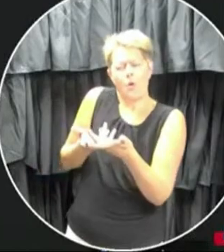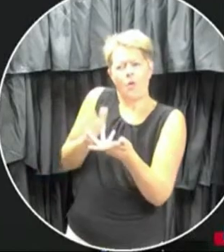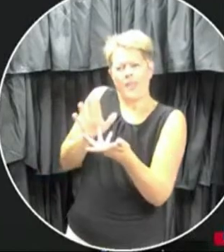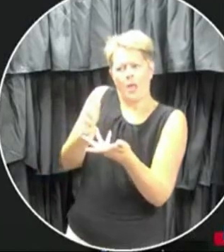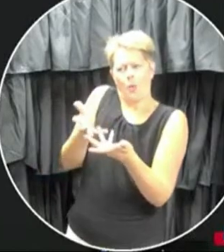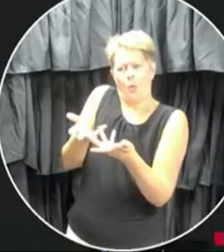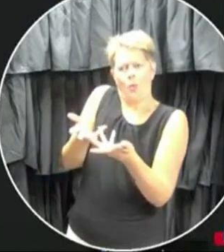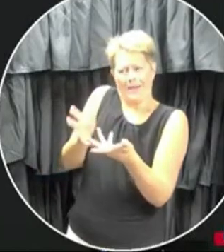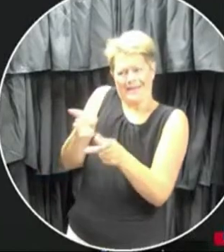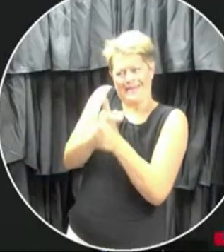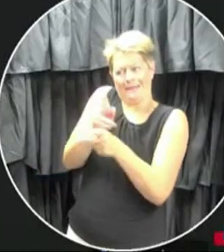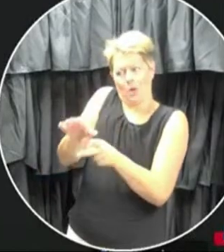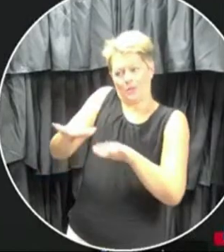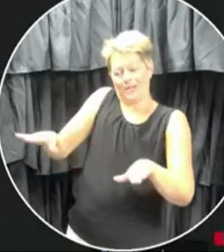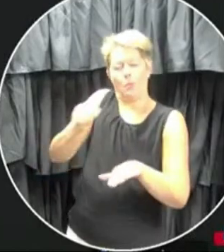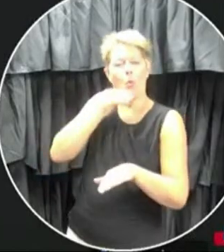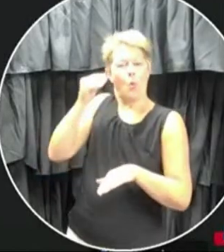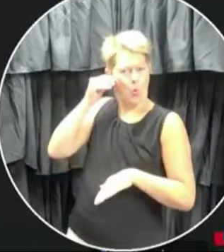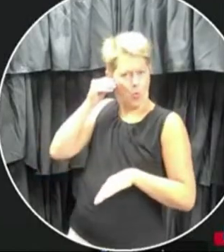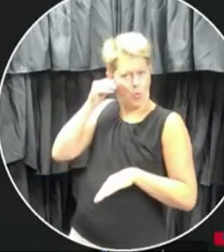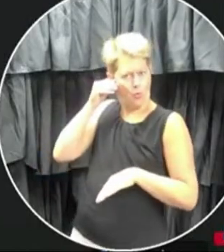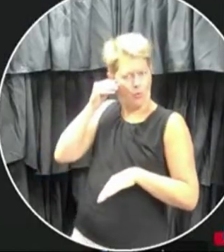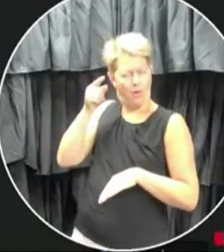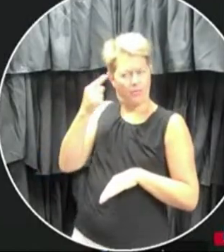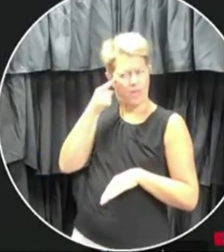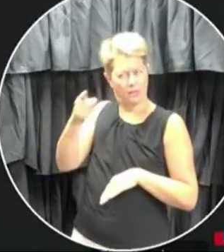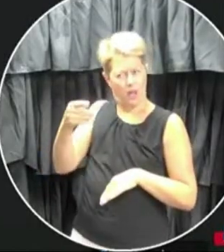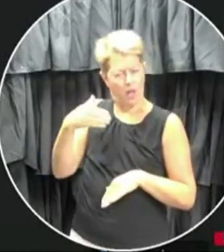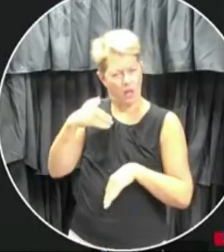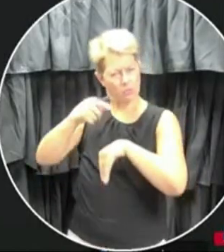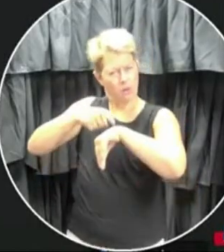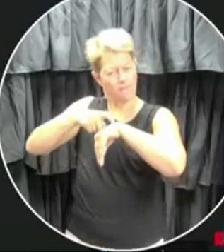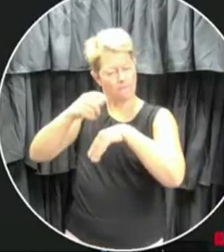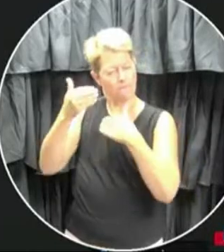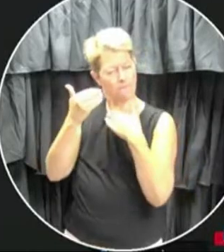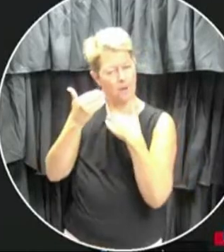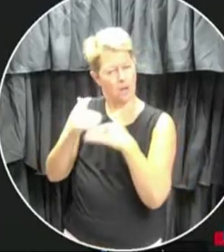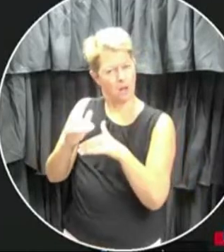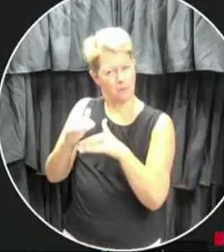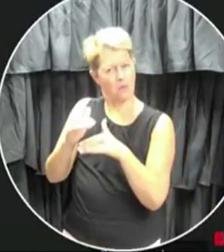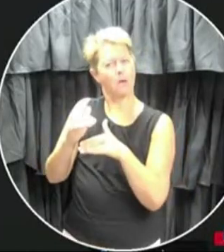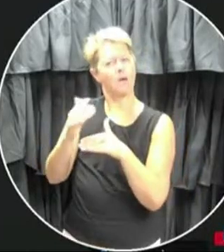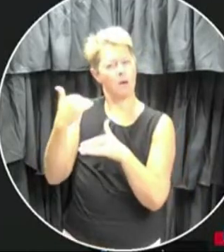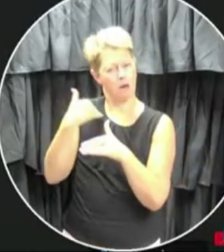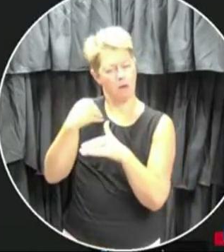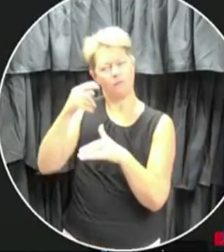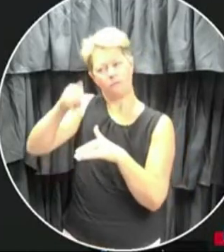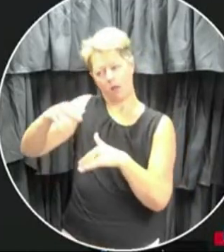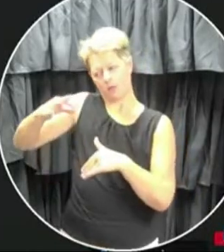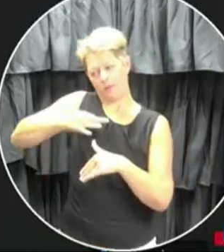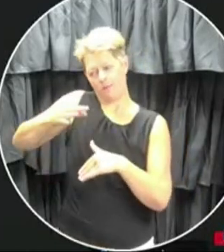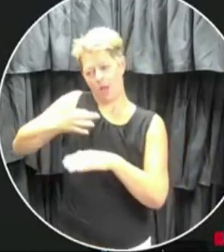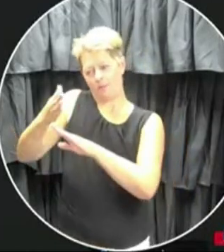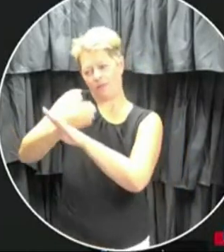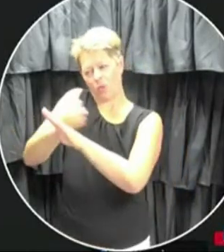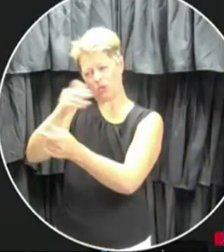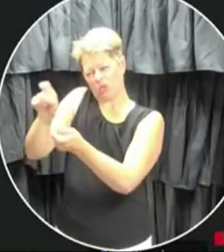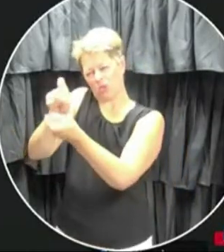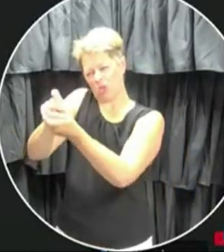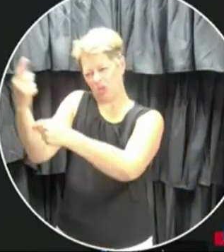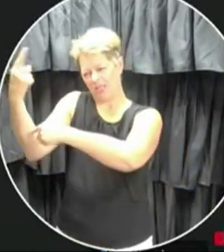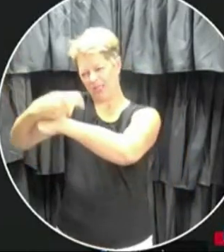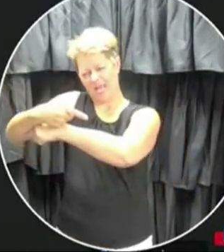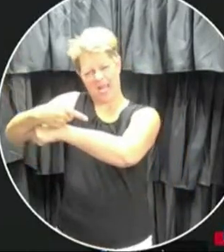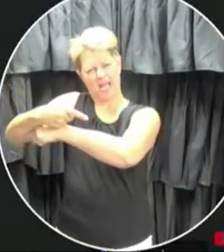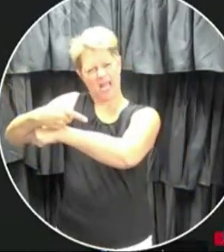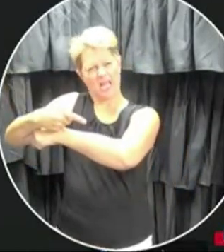children to school. They have a, I think a deadline date that they have to apply before that for an exemption. Is